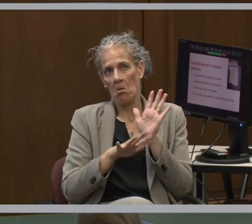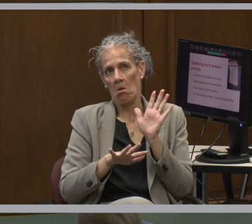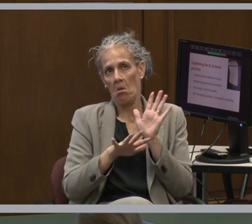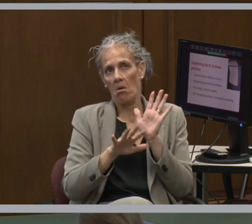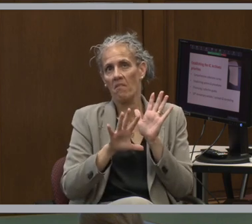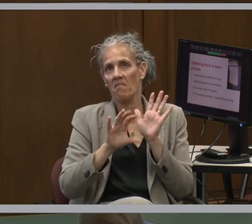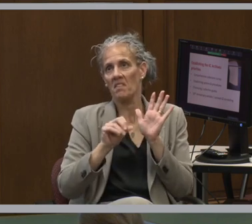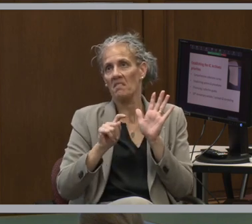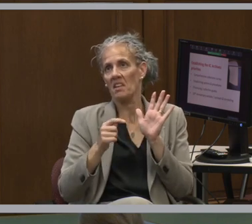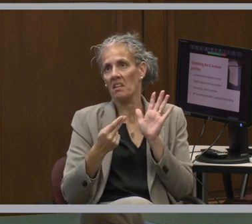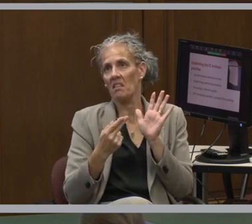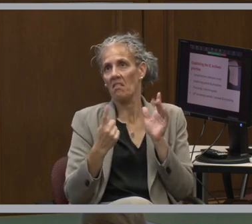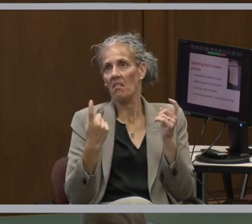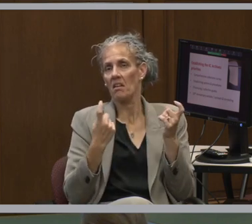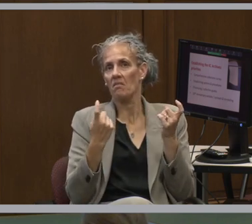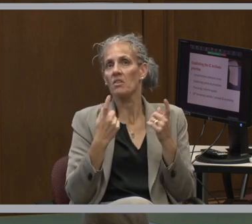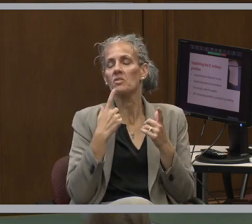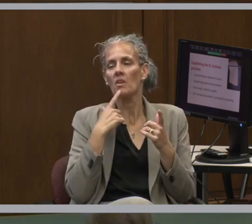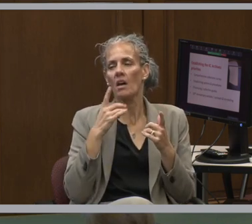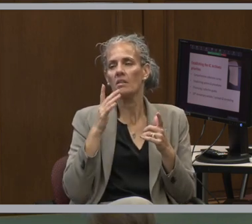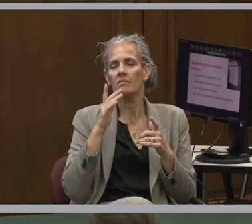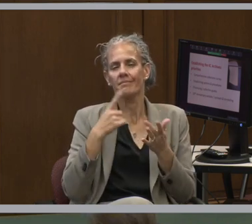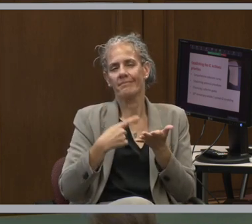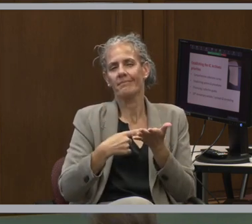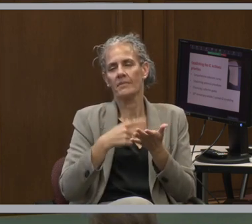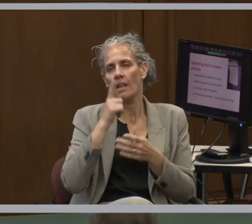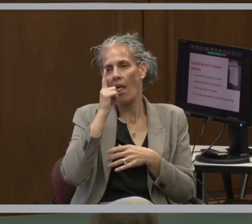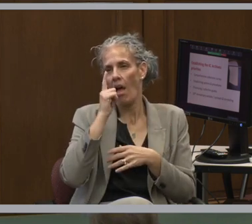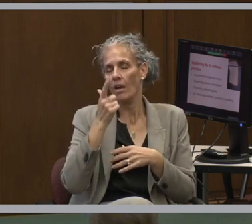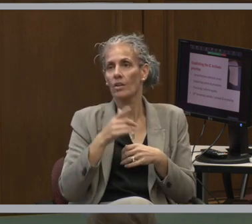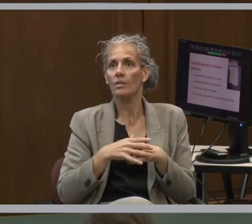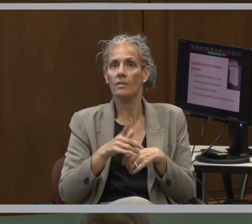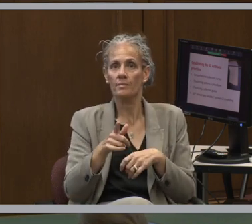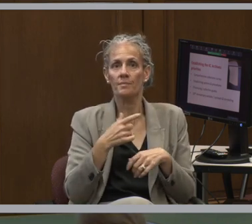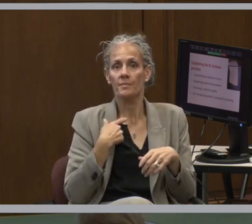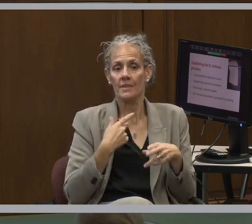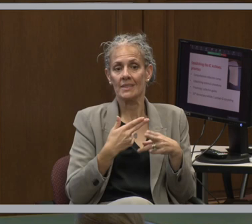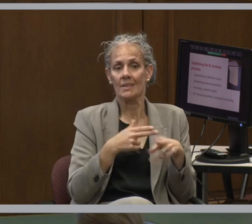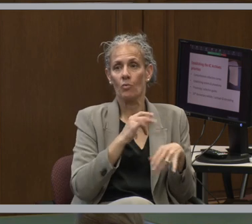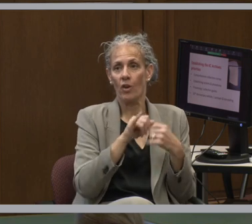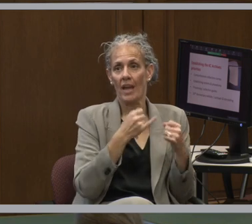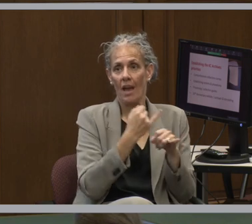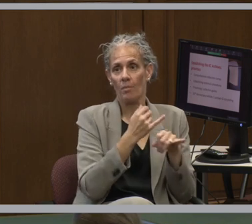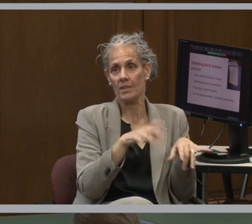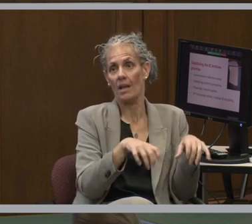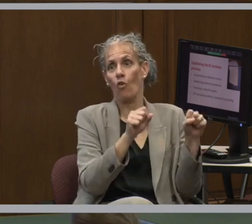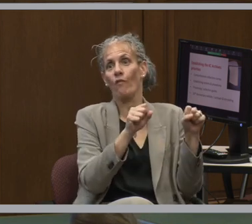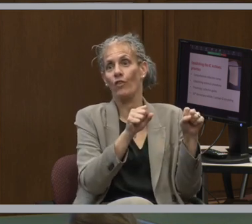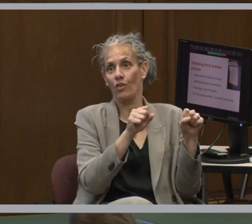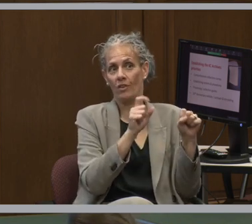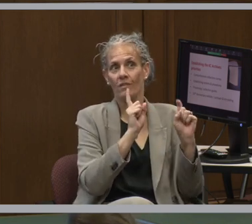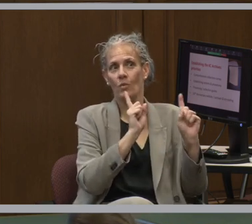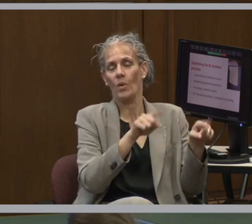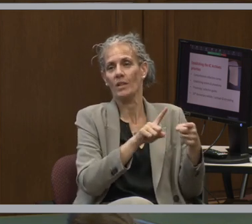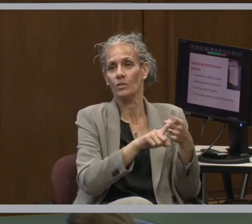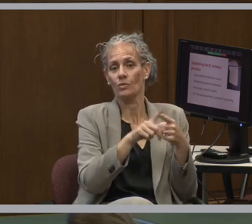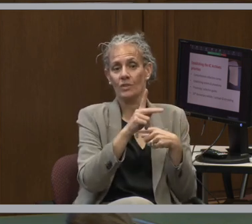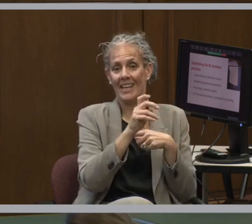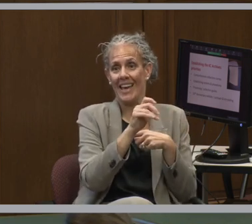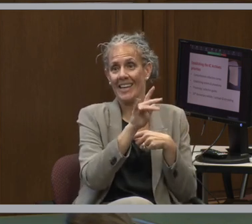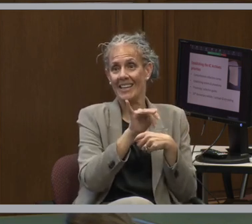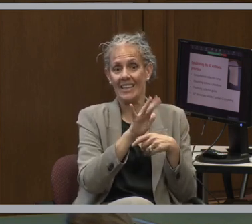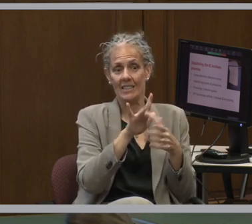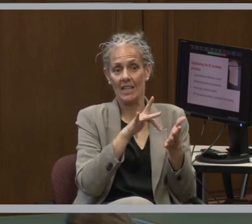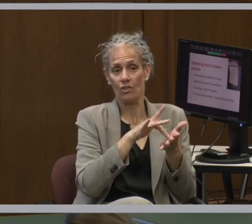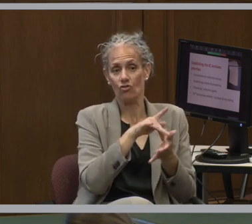and I'll get into them in a little bit more detail. One was a temporary campus takeover. If you went to the Kennedy Center and walked